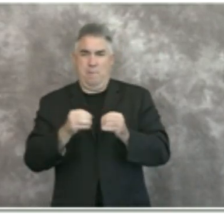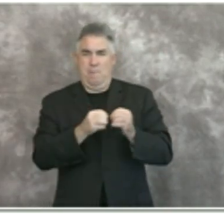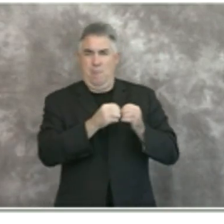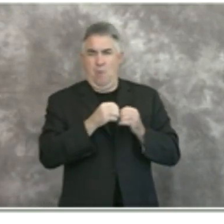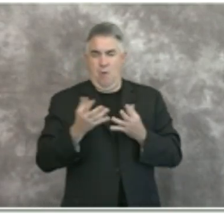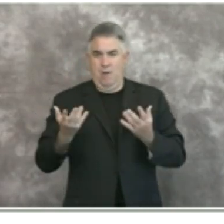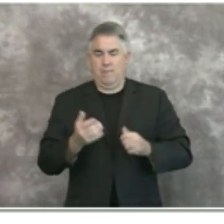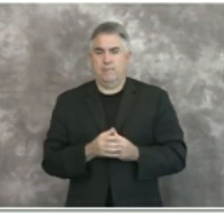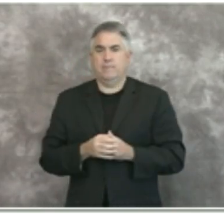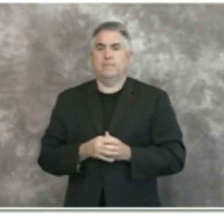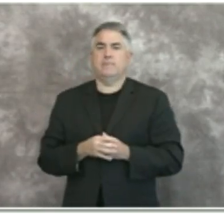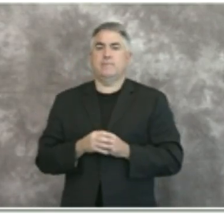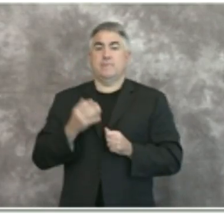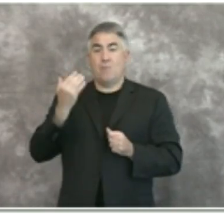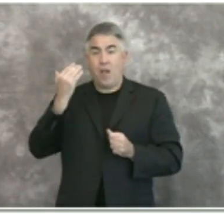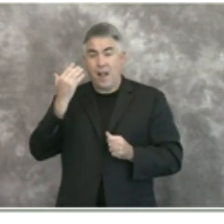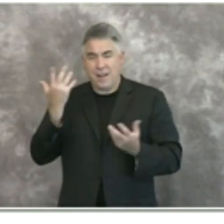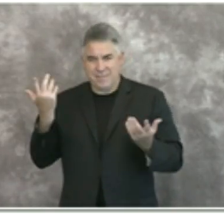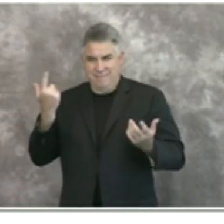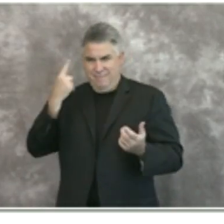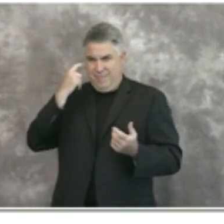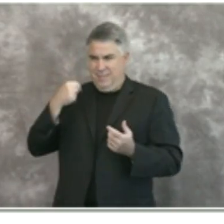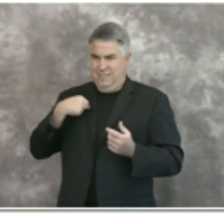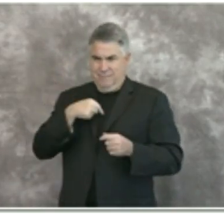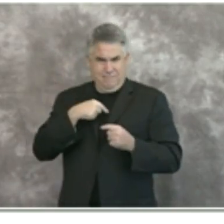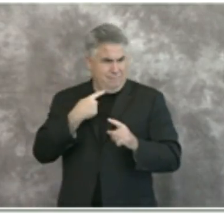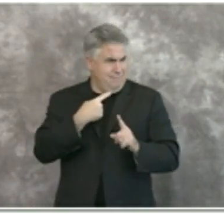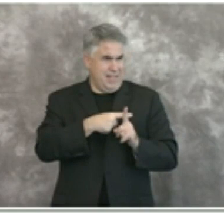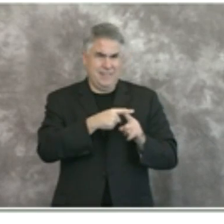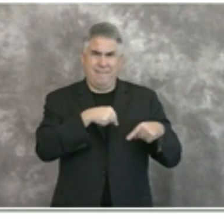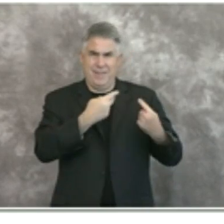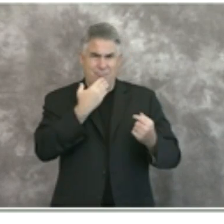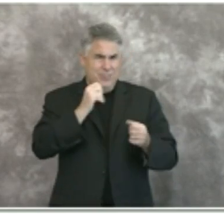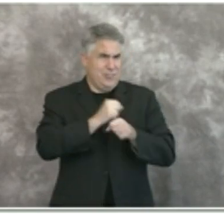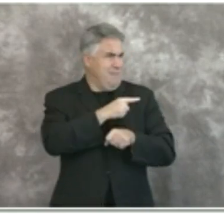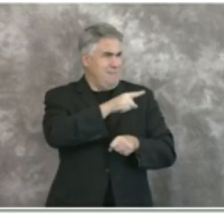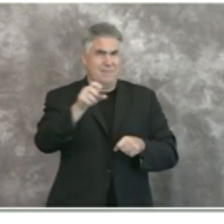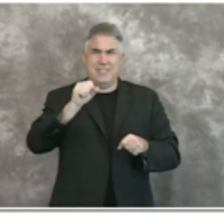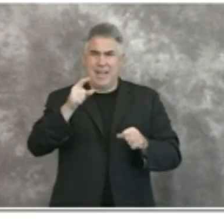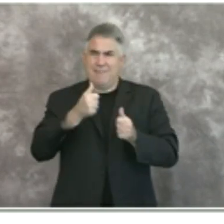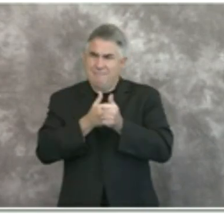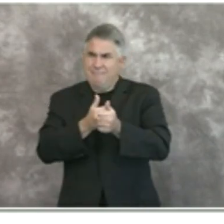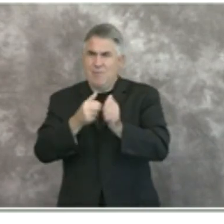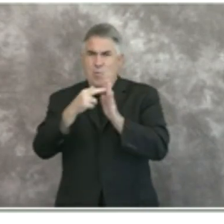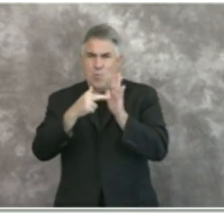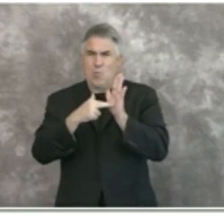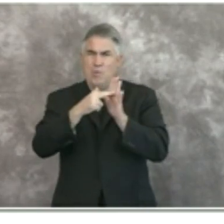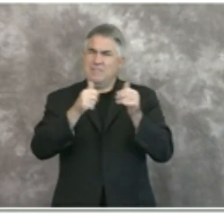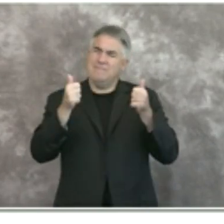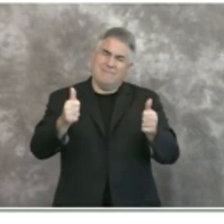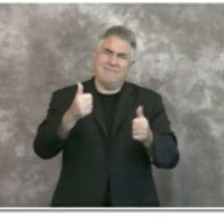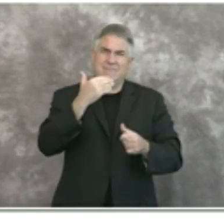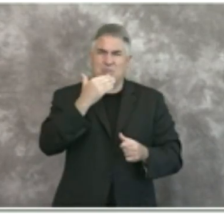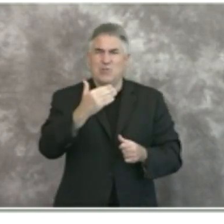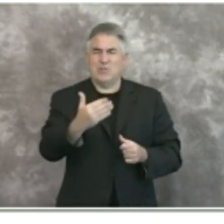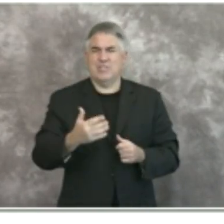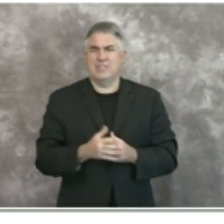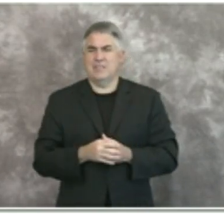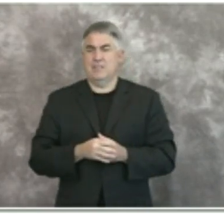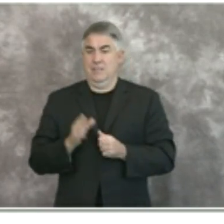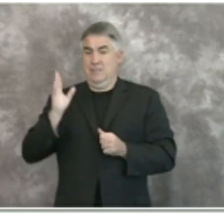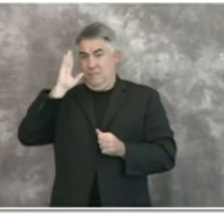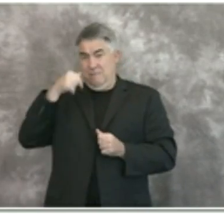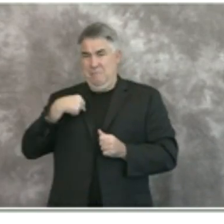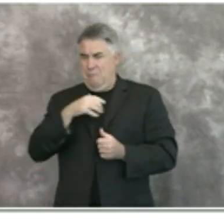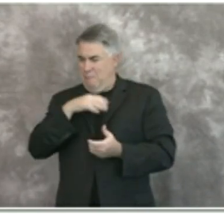Because of our positive data results and the good job San Diegans have been doing to slow the spread of the virus we believe there